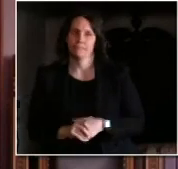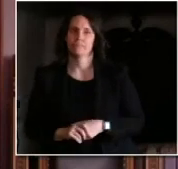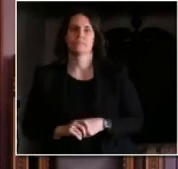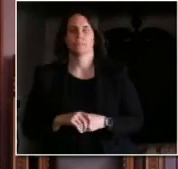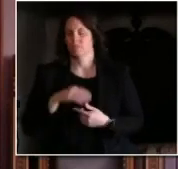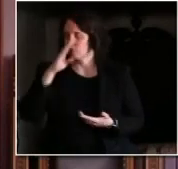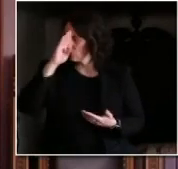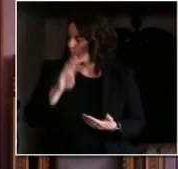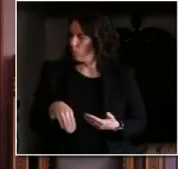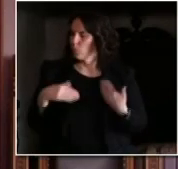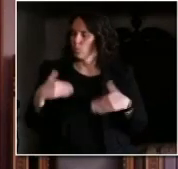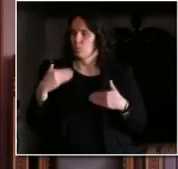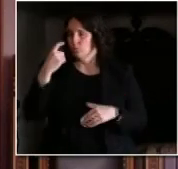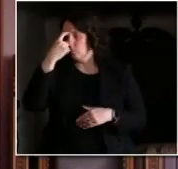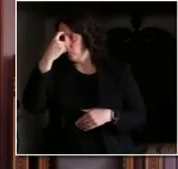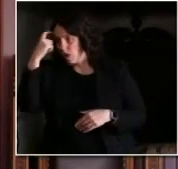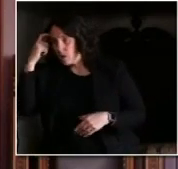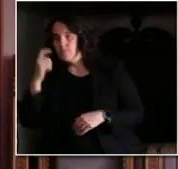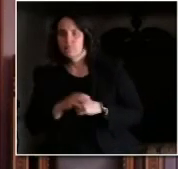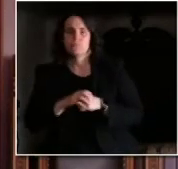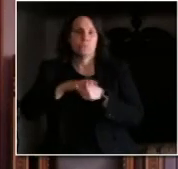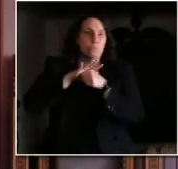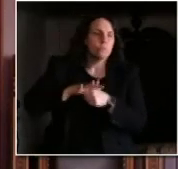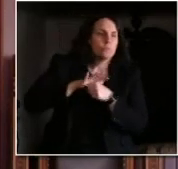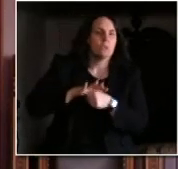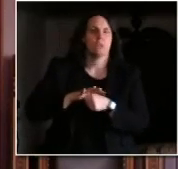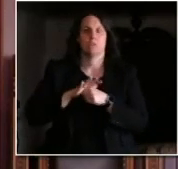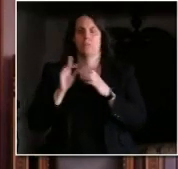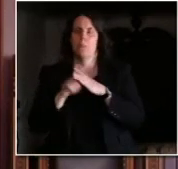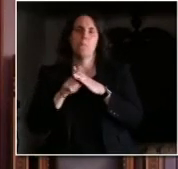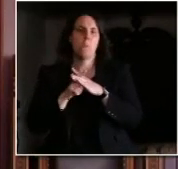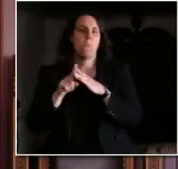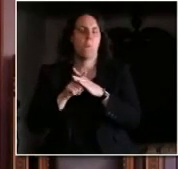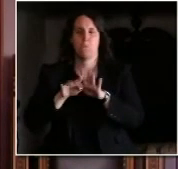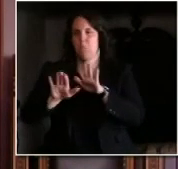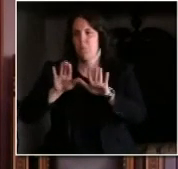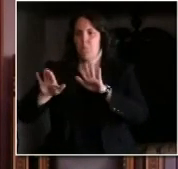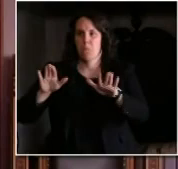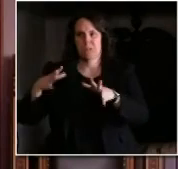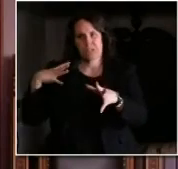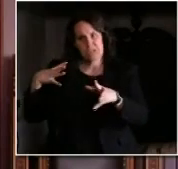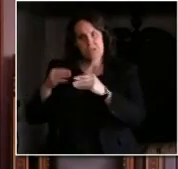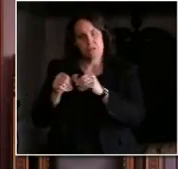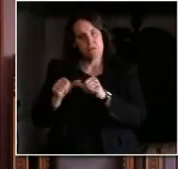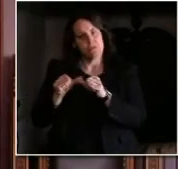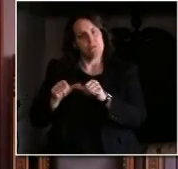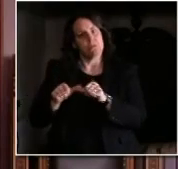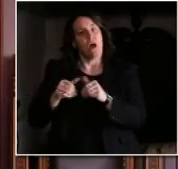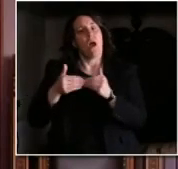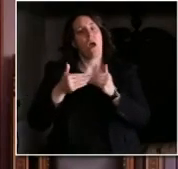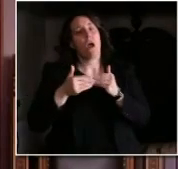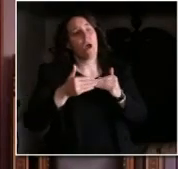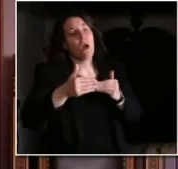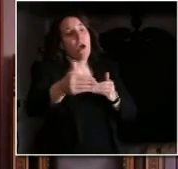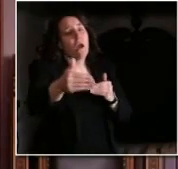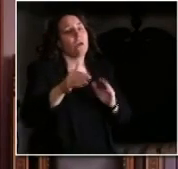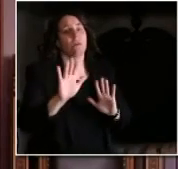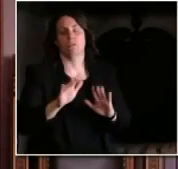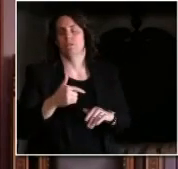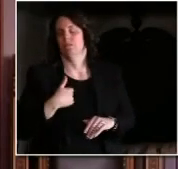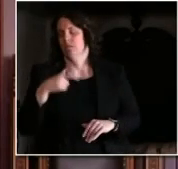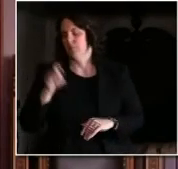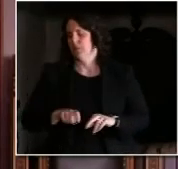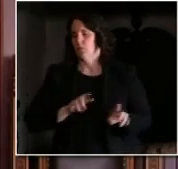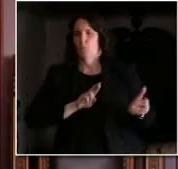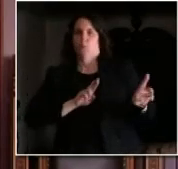plays out over a period of years months and years and so as a state we have to be ready that some of these